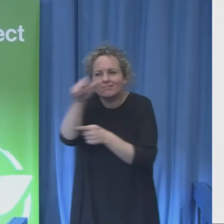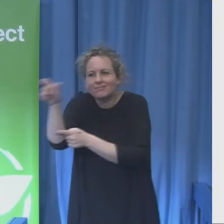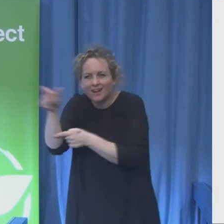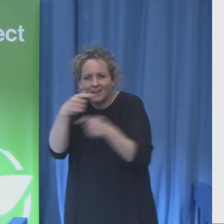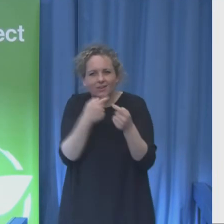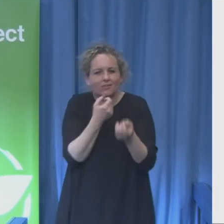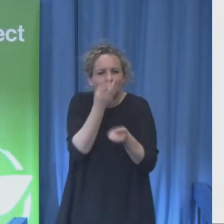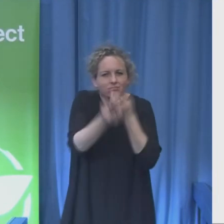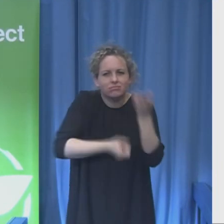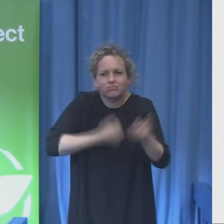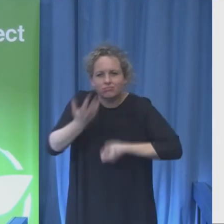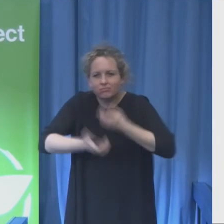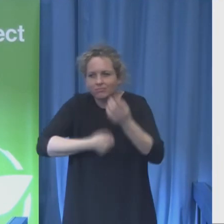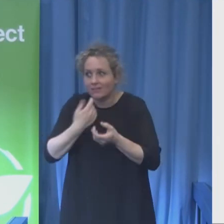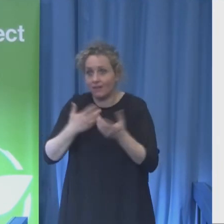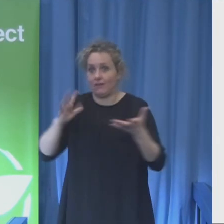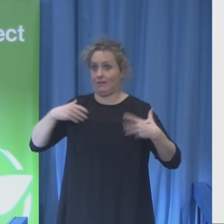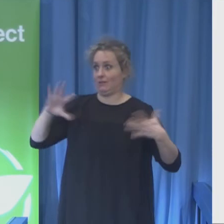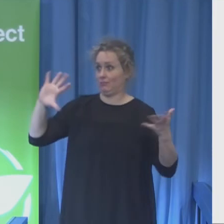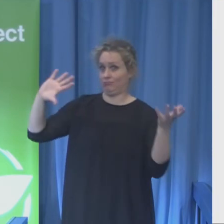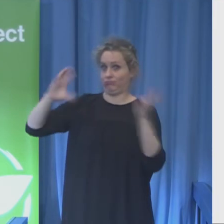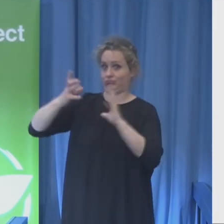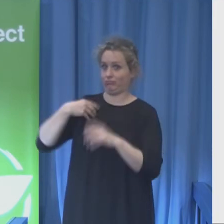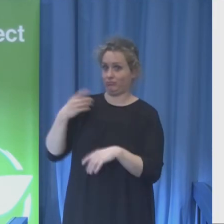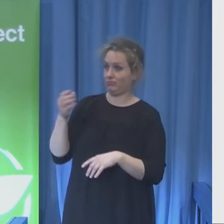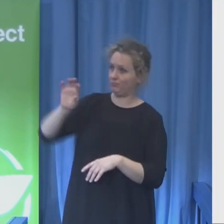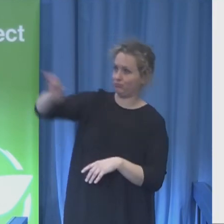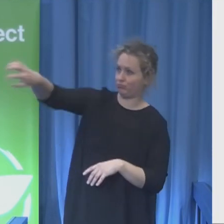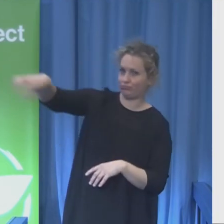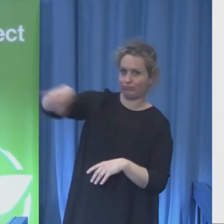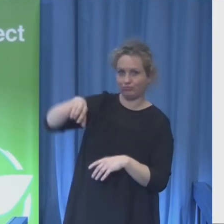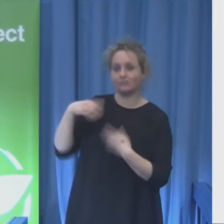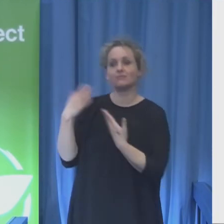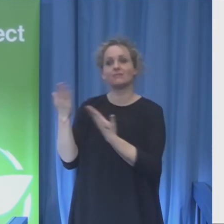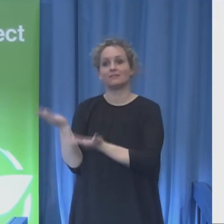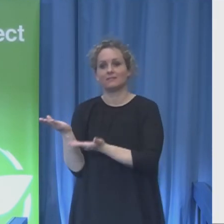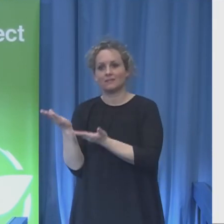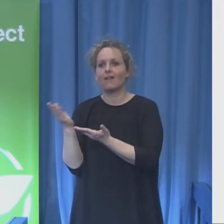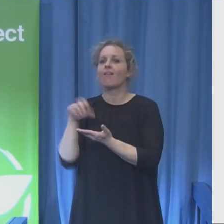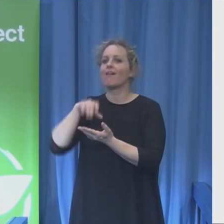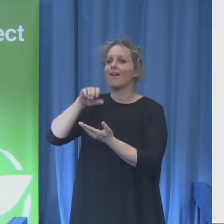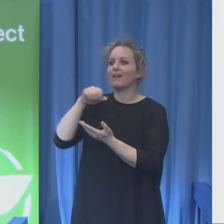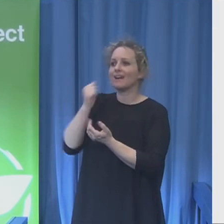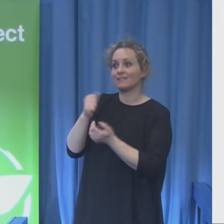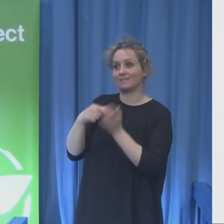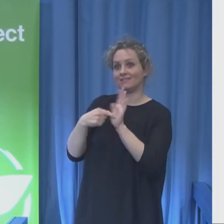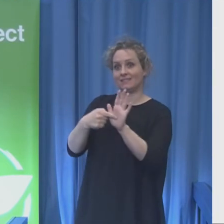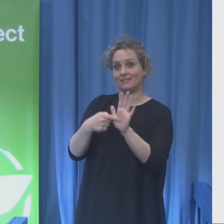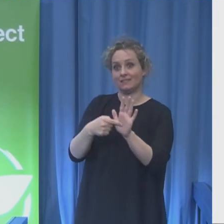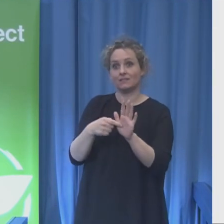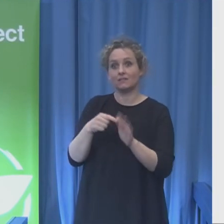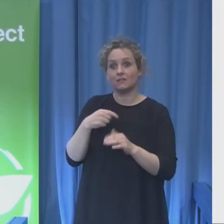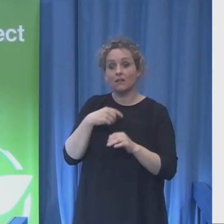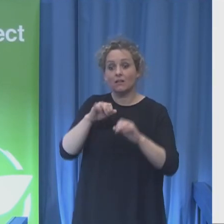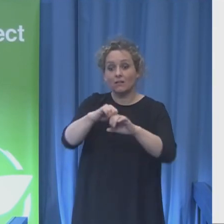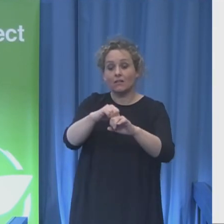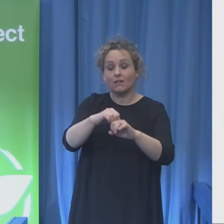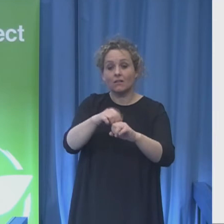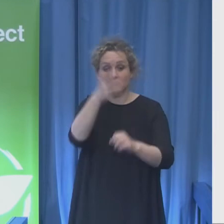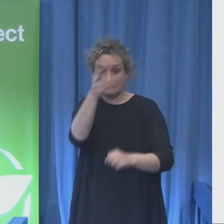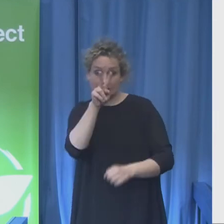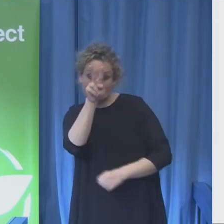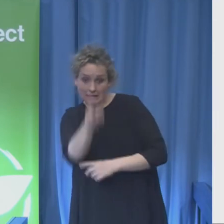person instead. And making sure that we are all part of society in a diverse and inclusive